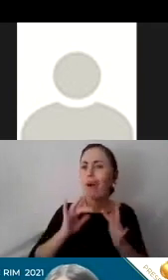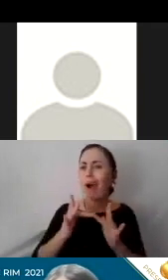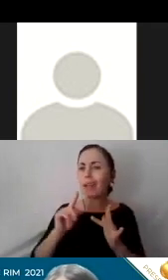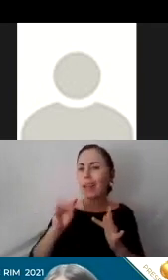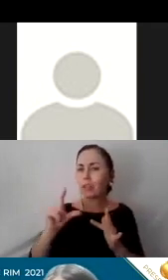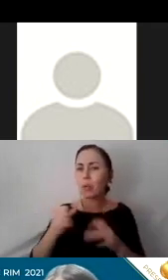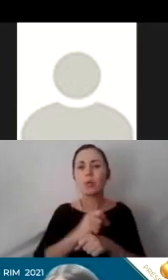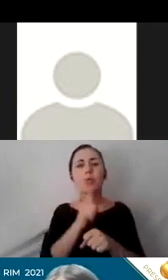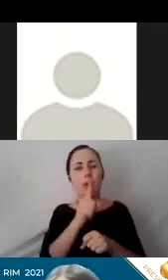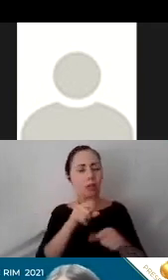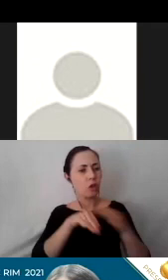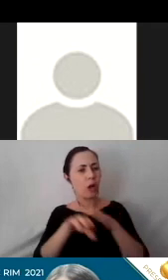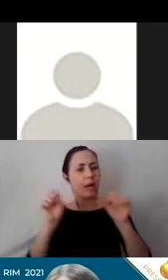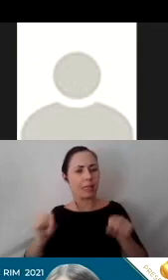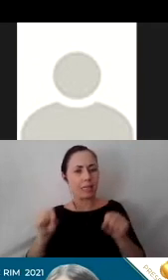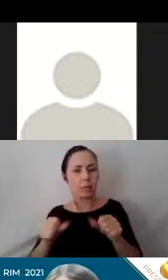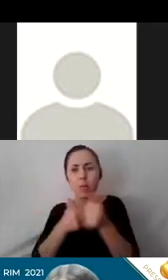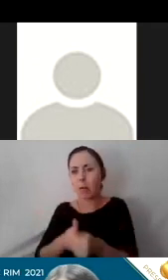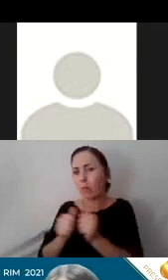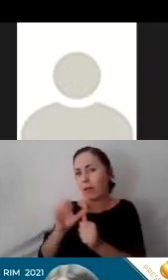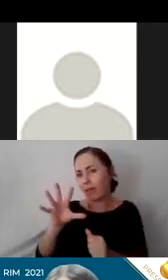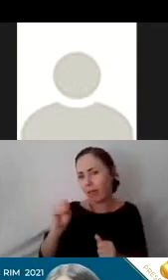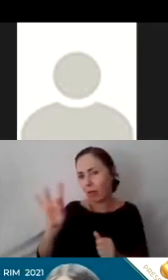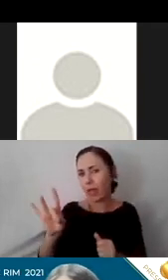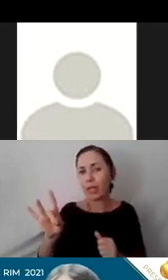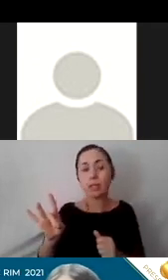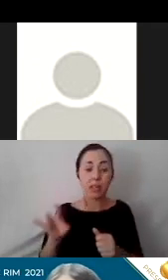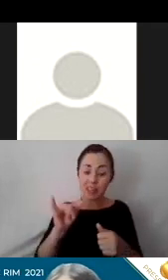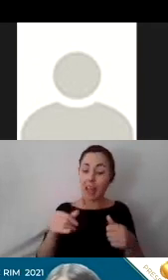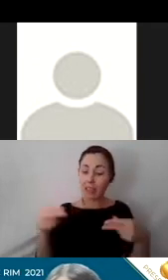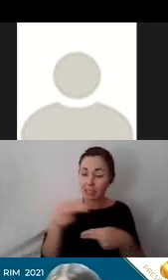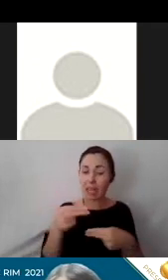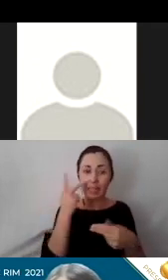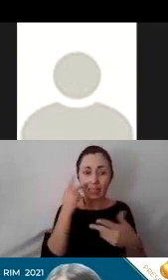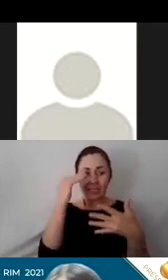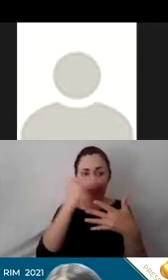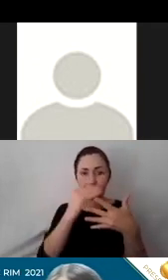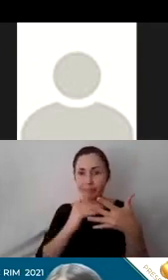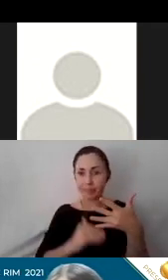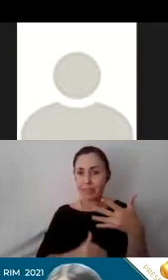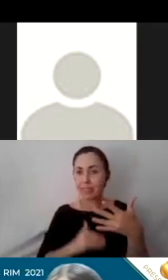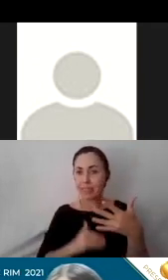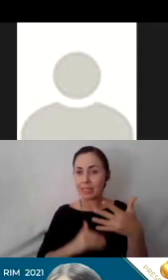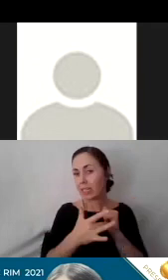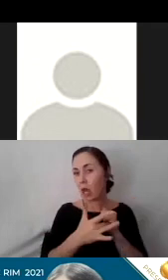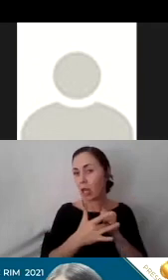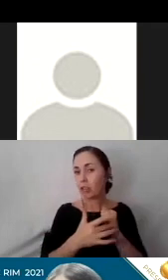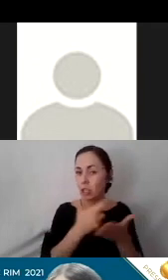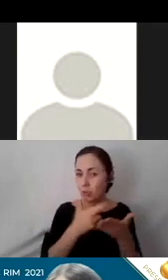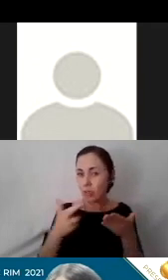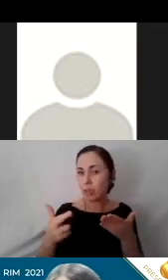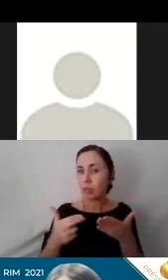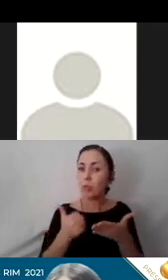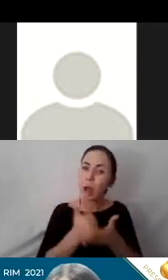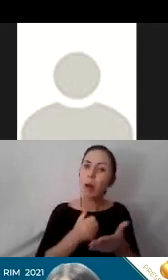accessibility according to these guidelines. On this slide, we provided a list of technology-based resources that can support